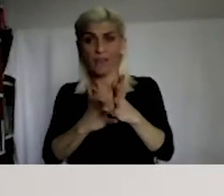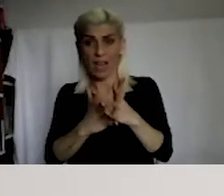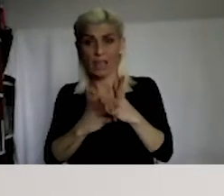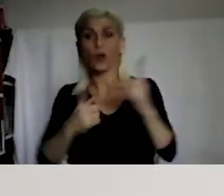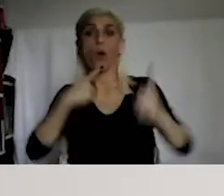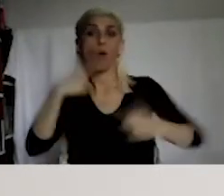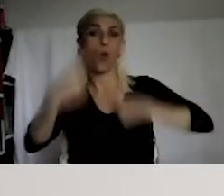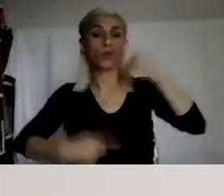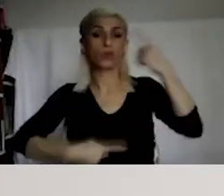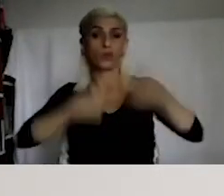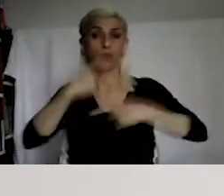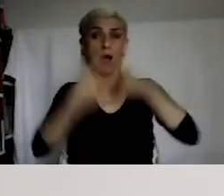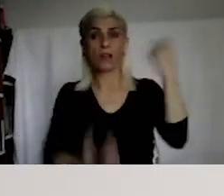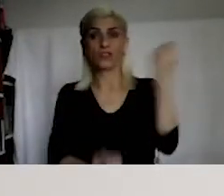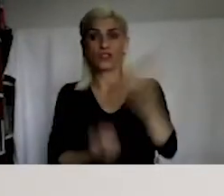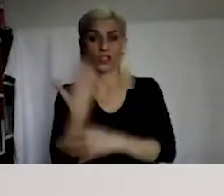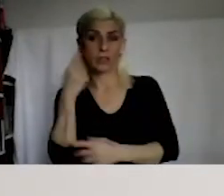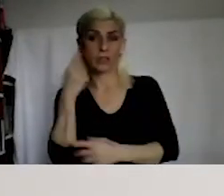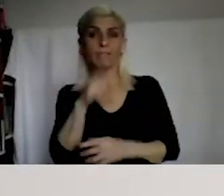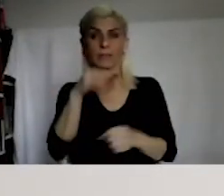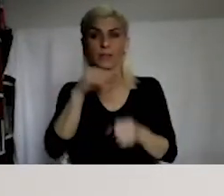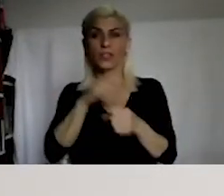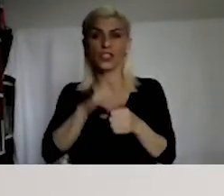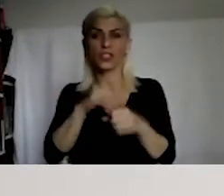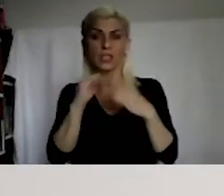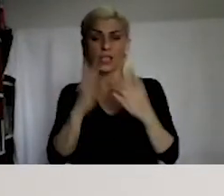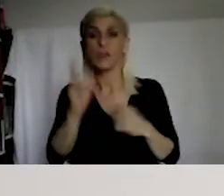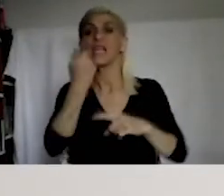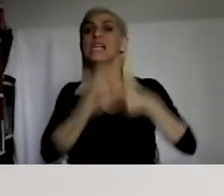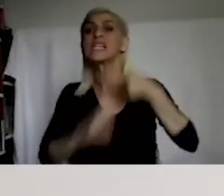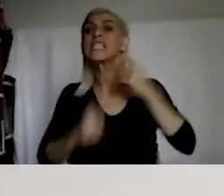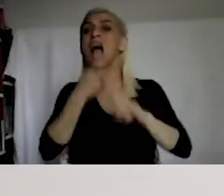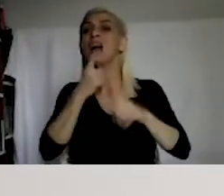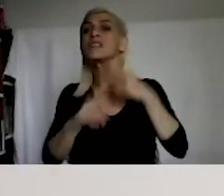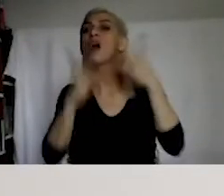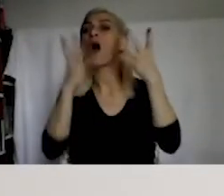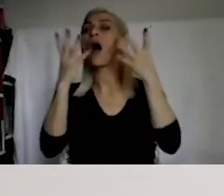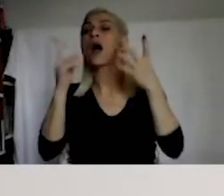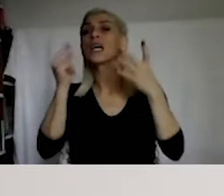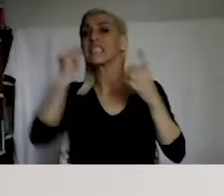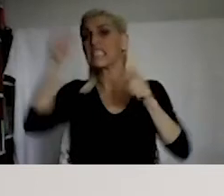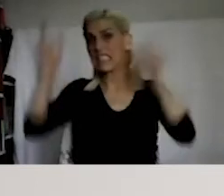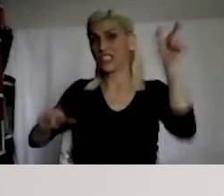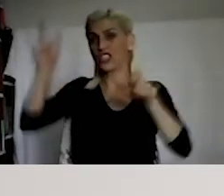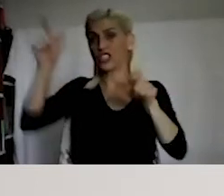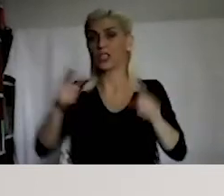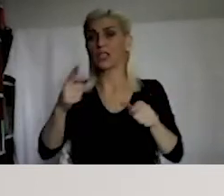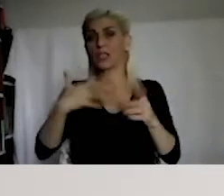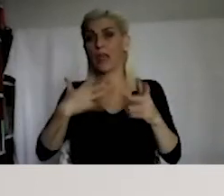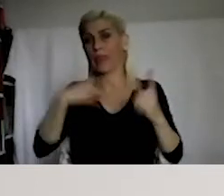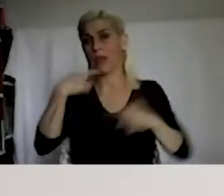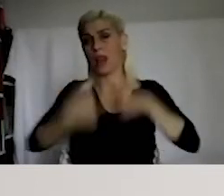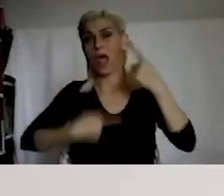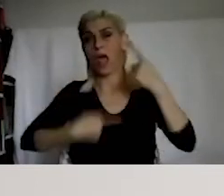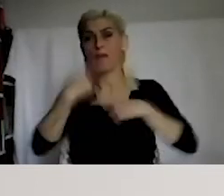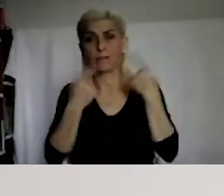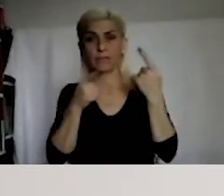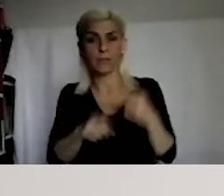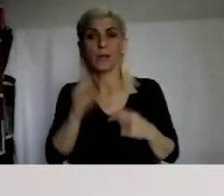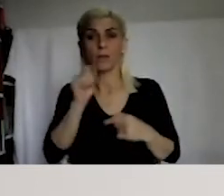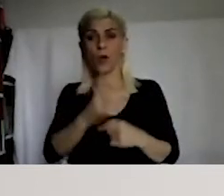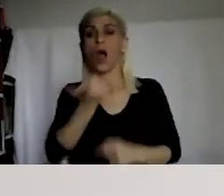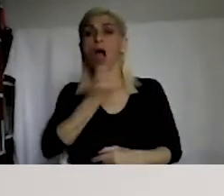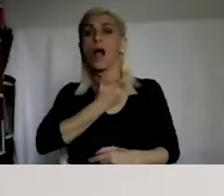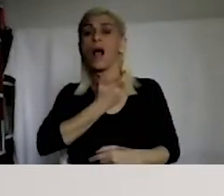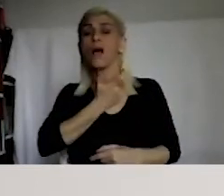is the basis for the application. And this speech is made by a politician. In principle, it says, in